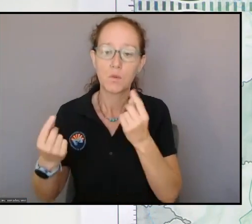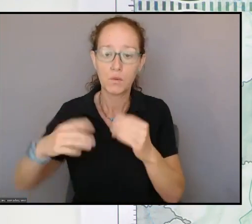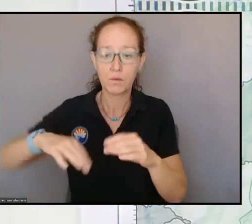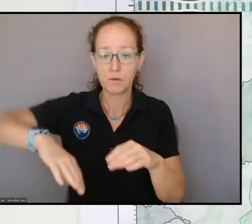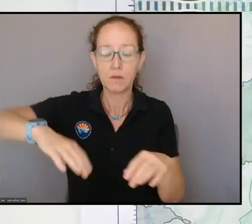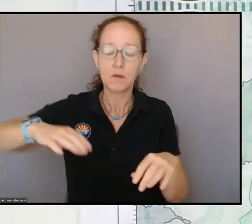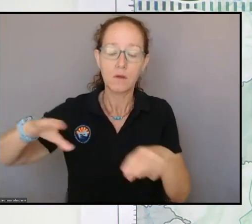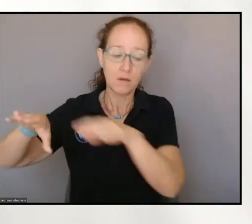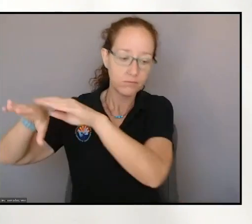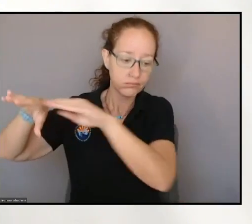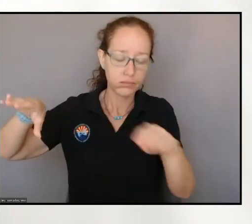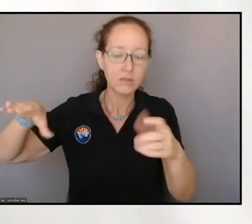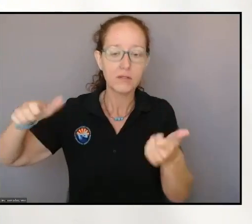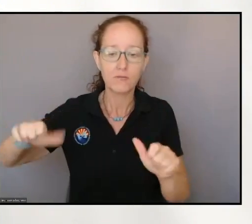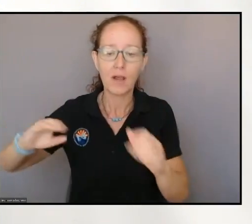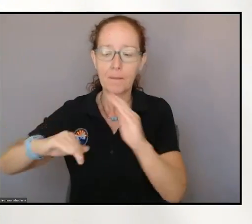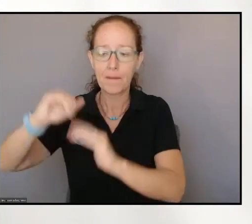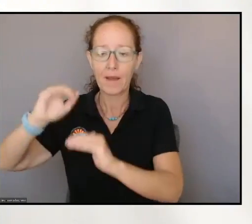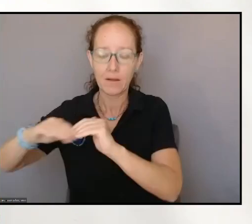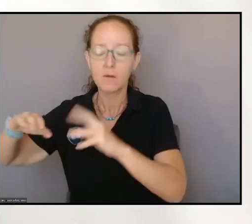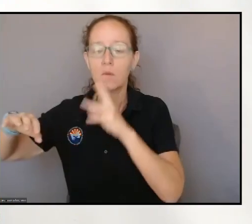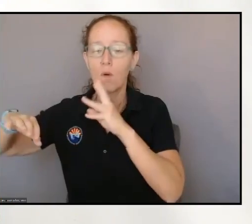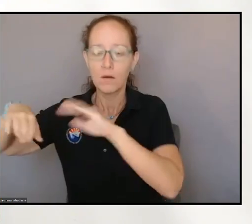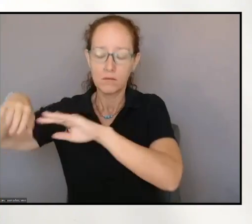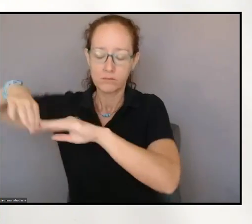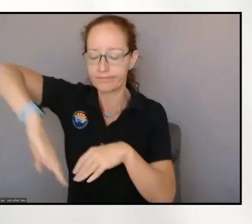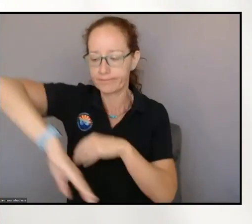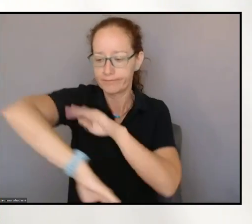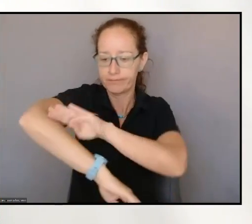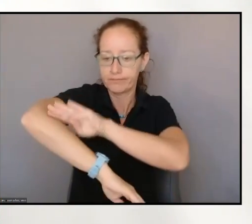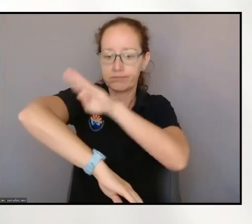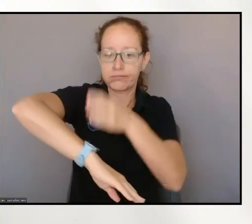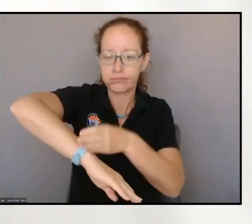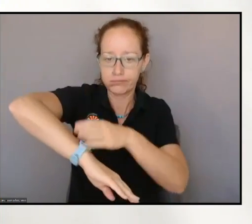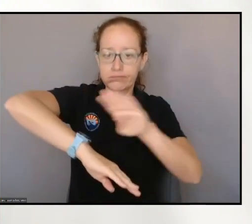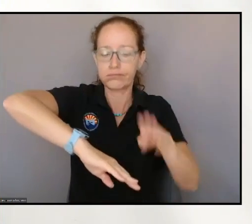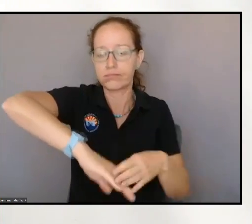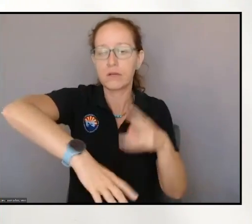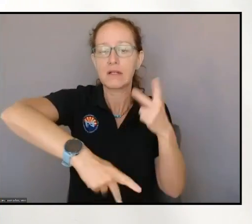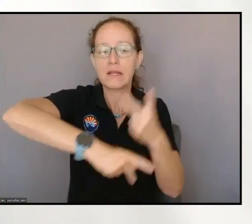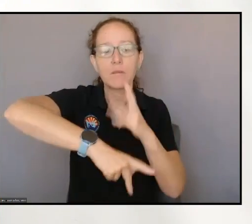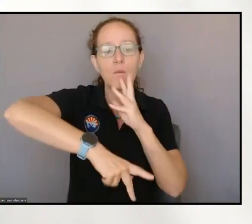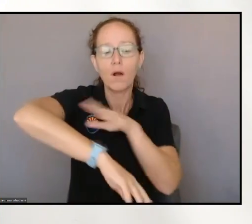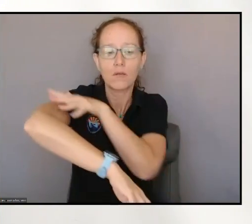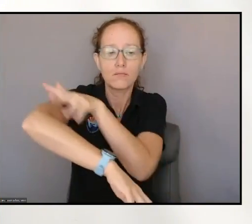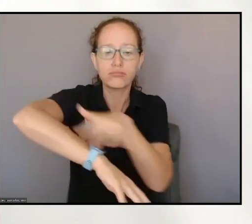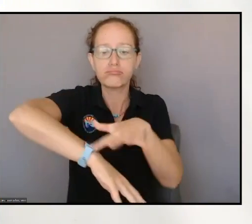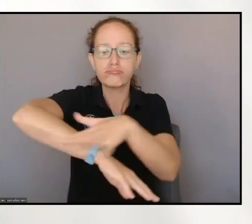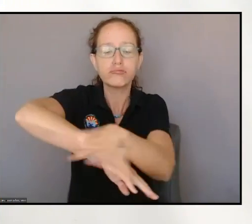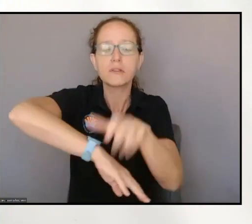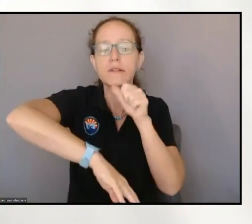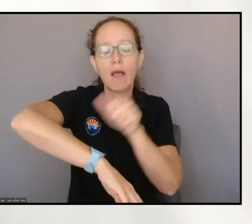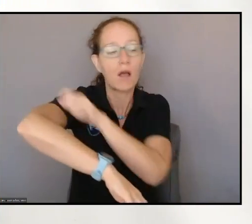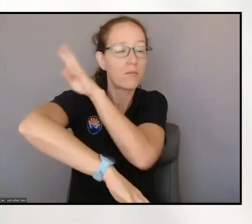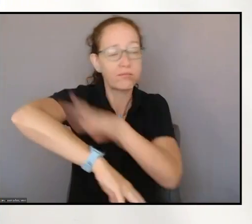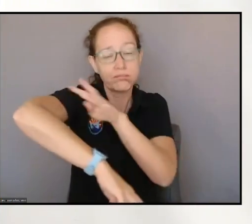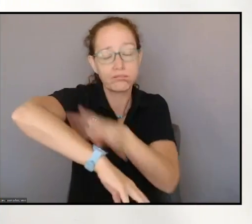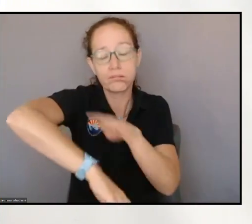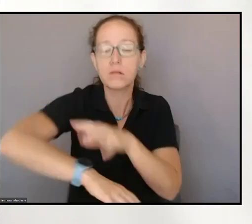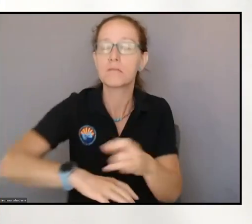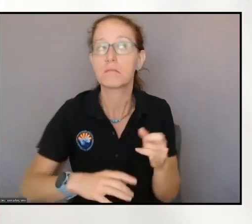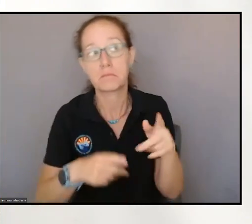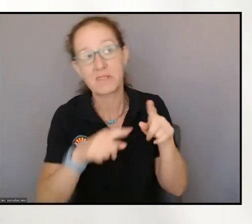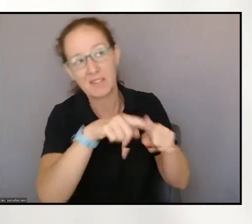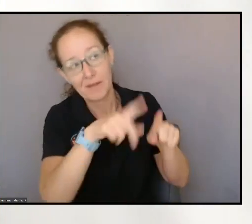to pull back berms. If the weather allows, coming down around here into the repair group,